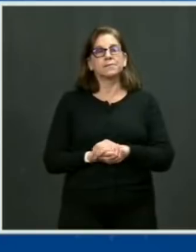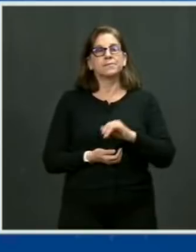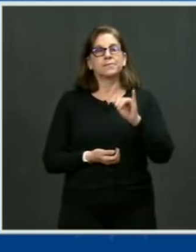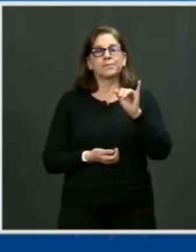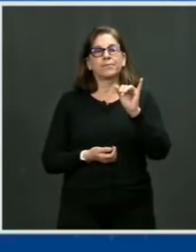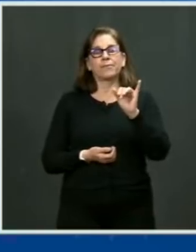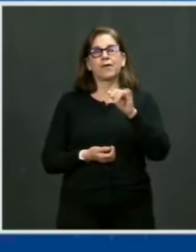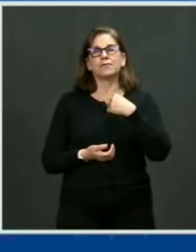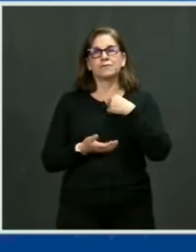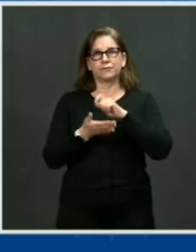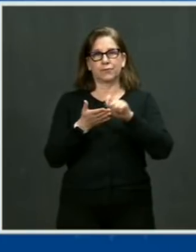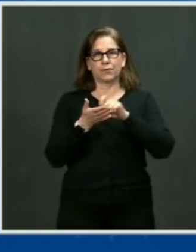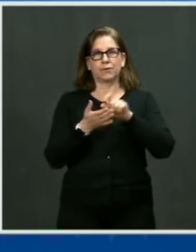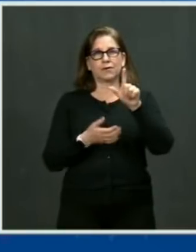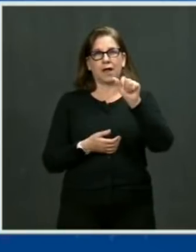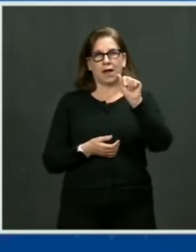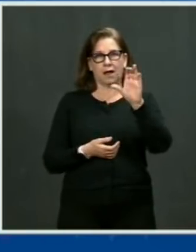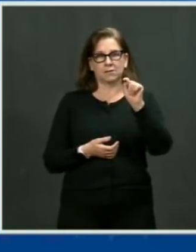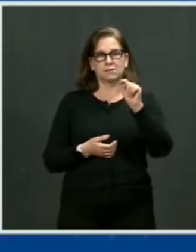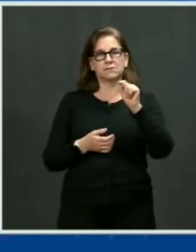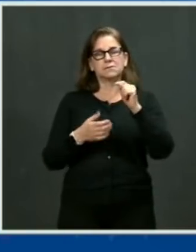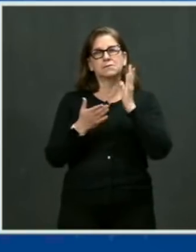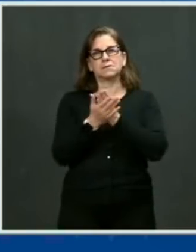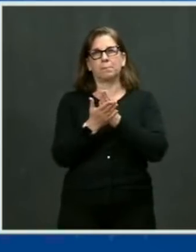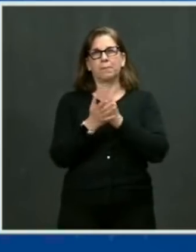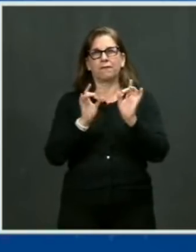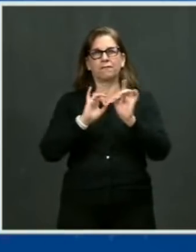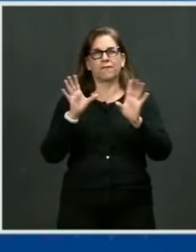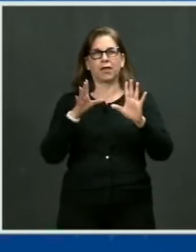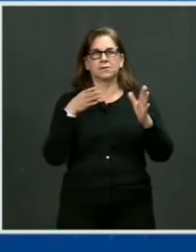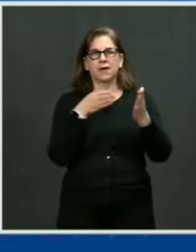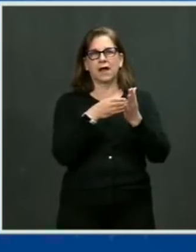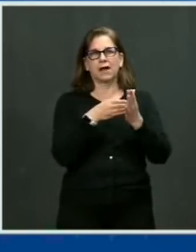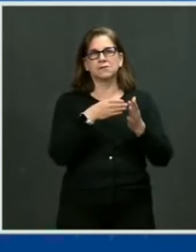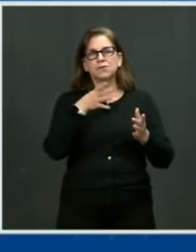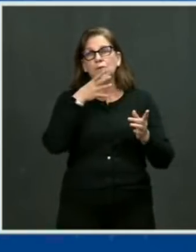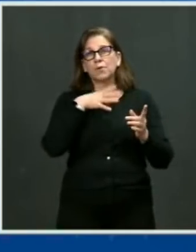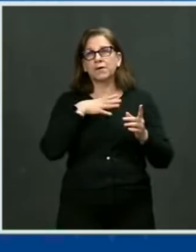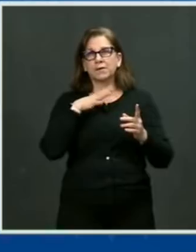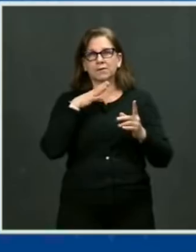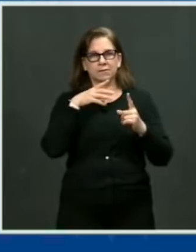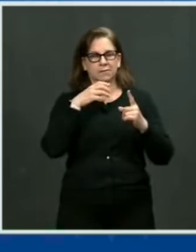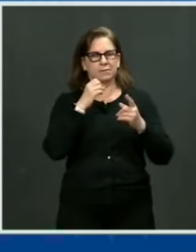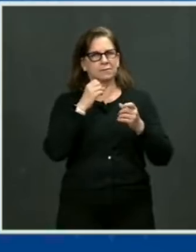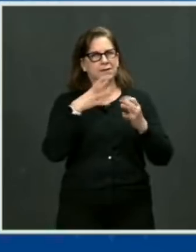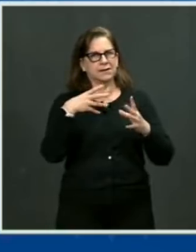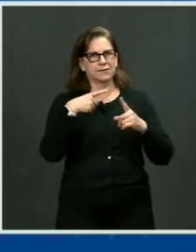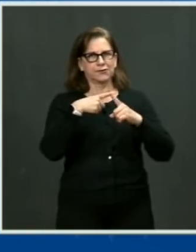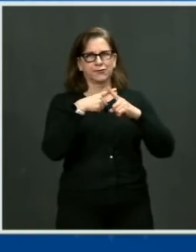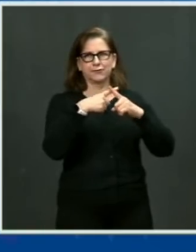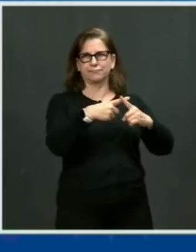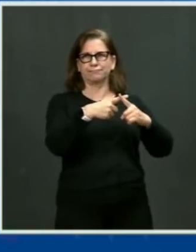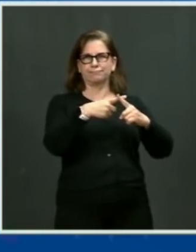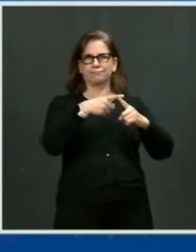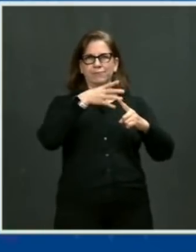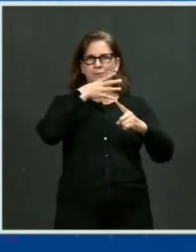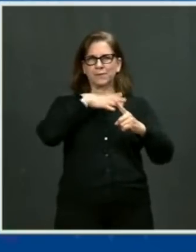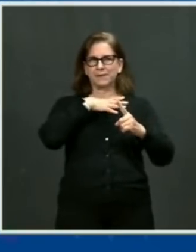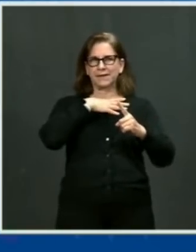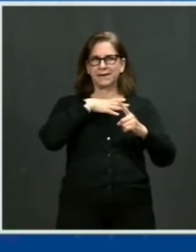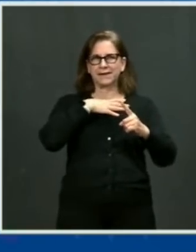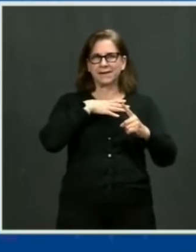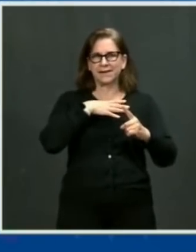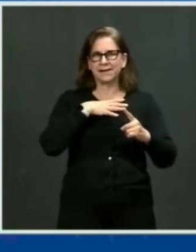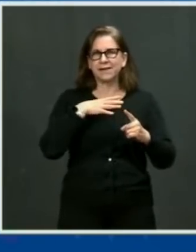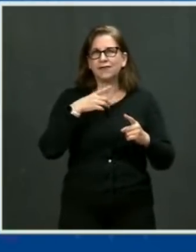significant effect on protecting women from domestic violence. And we know red flag laws can stop mass shooters before they